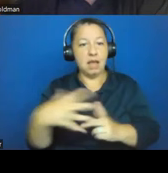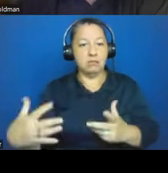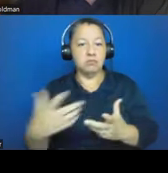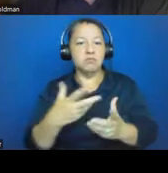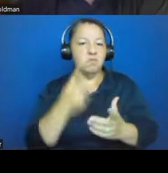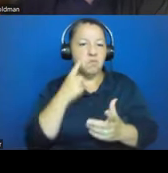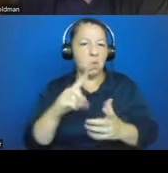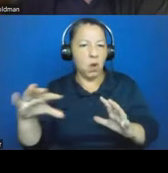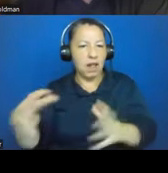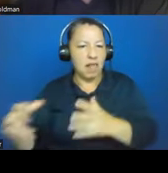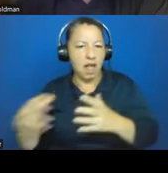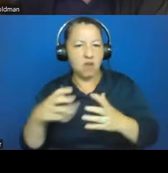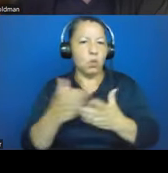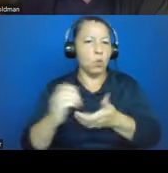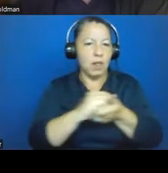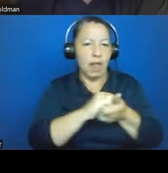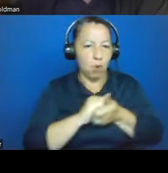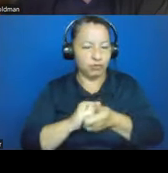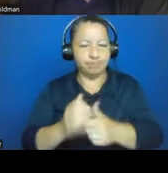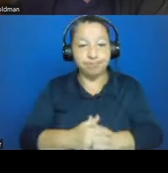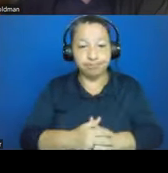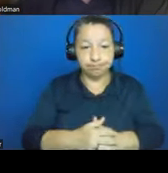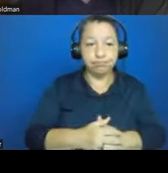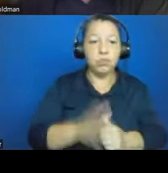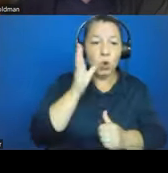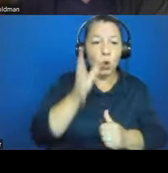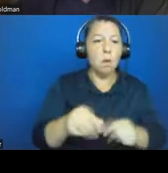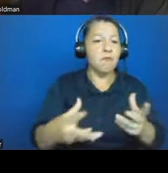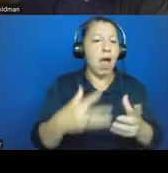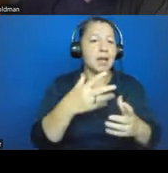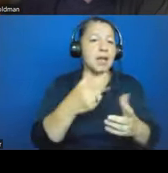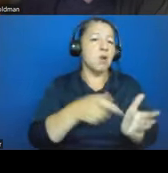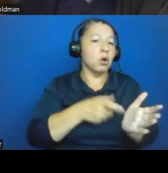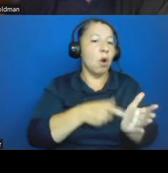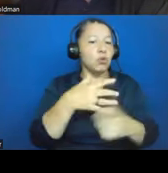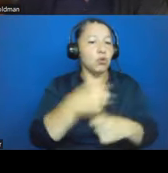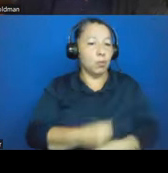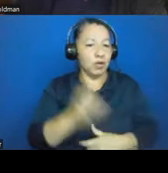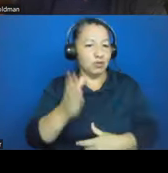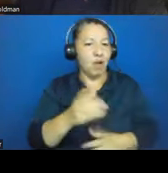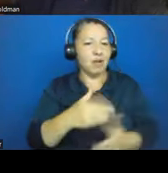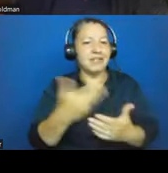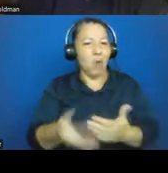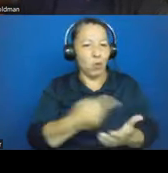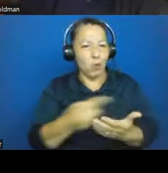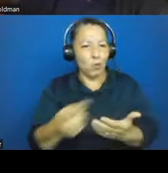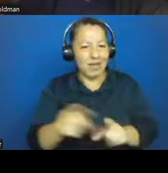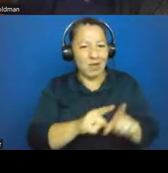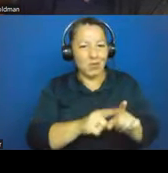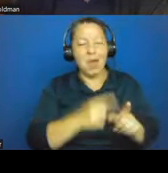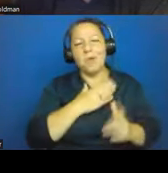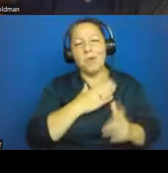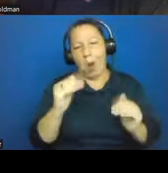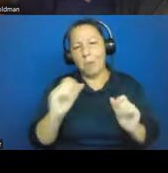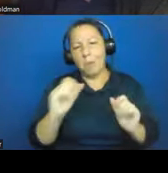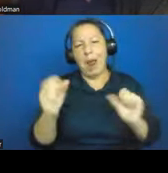following week. All this material is online. We hope you continue to join us for these free public talks. Again, my name is